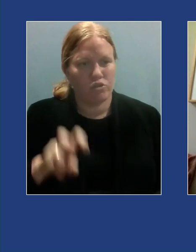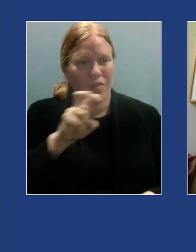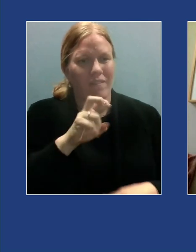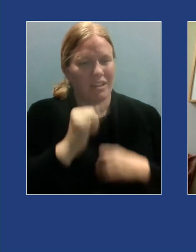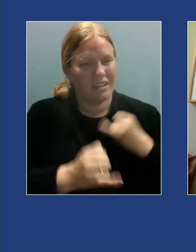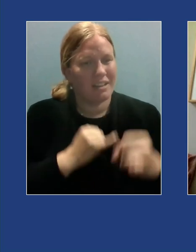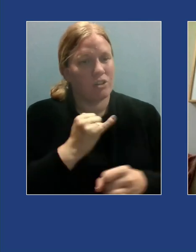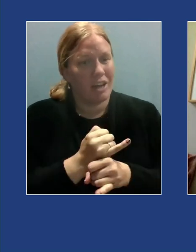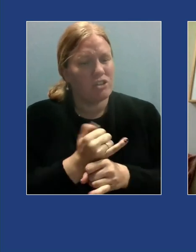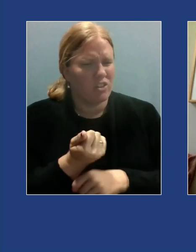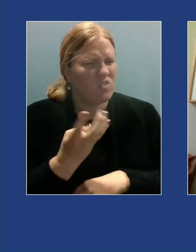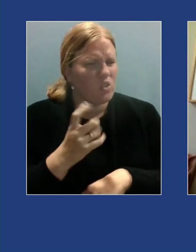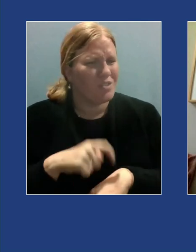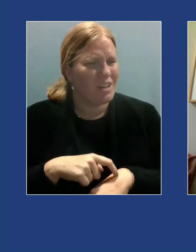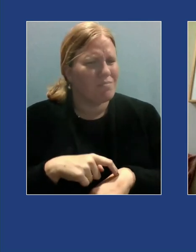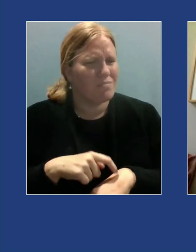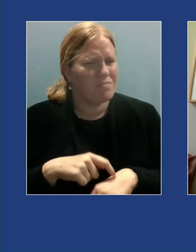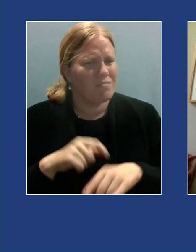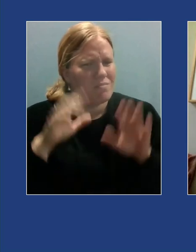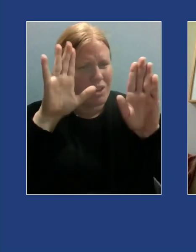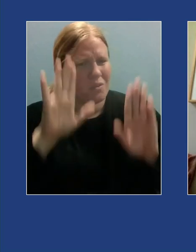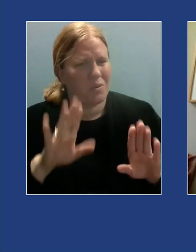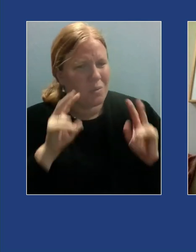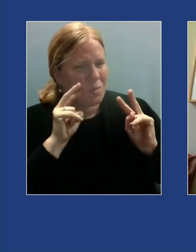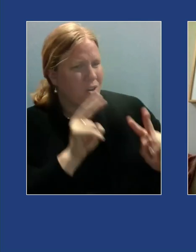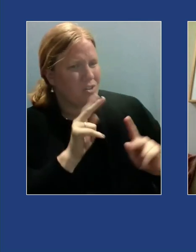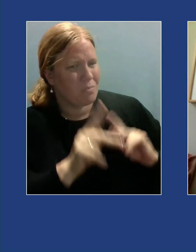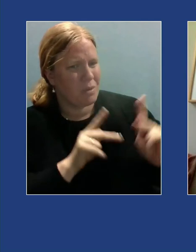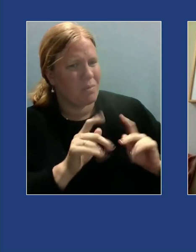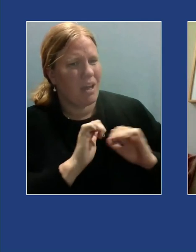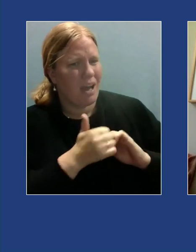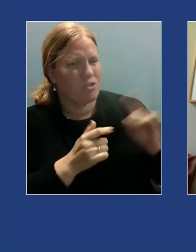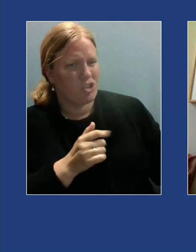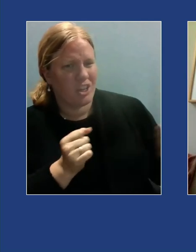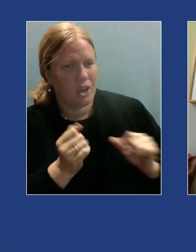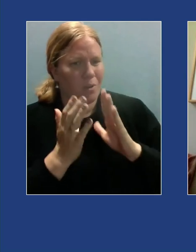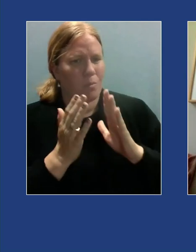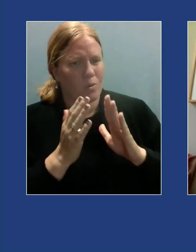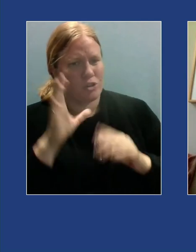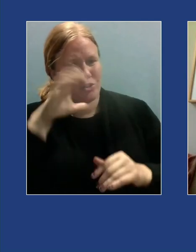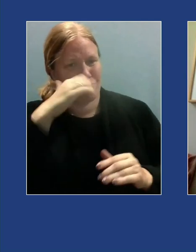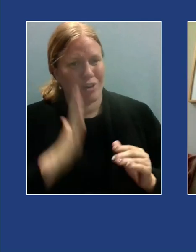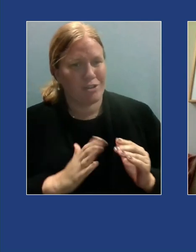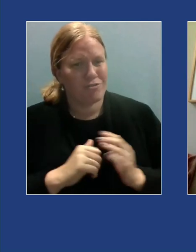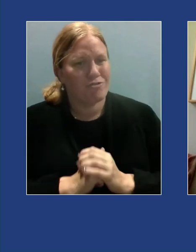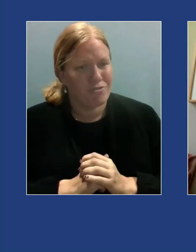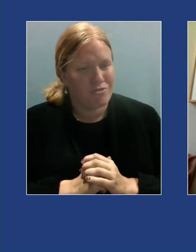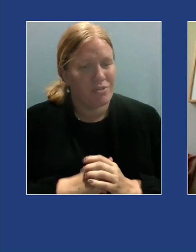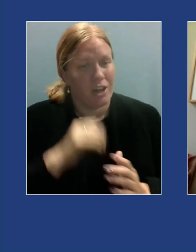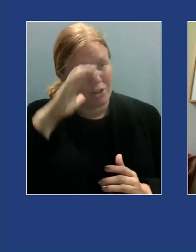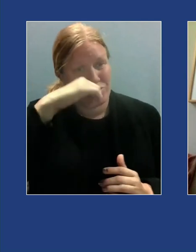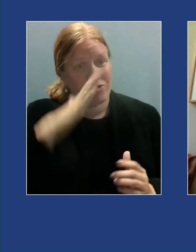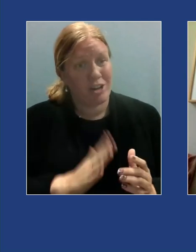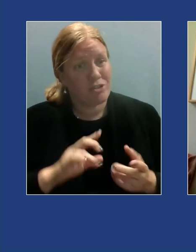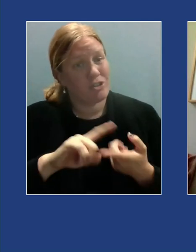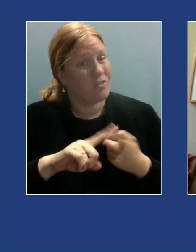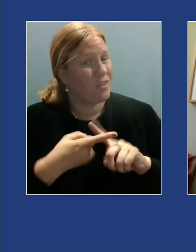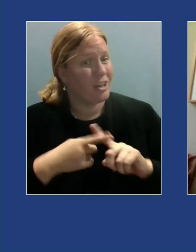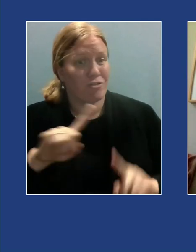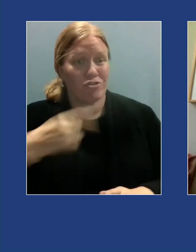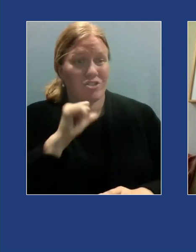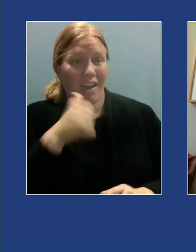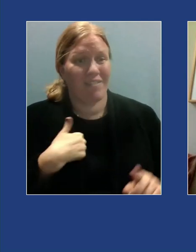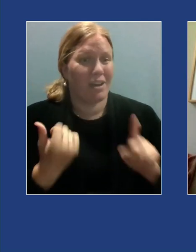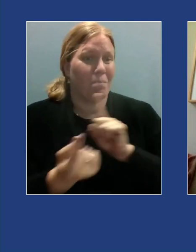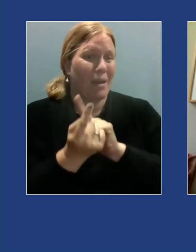it was incredible watching the way Bria interacts with and approaches strangers like the old adage a stranger is a friend you just haven't met